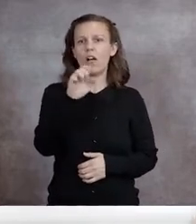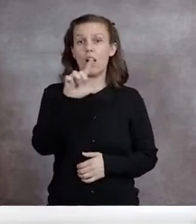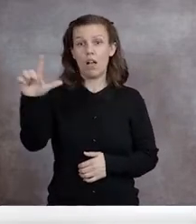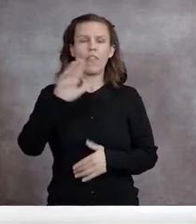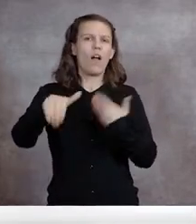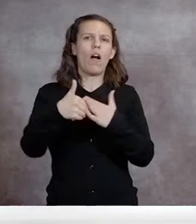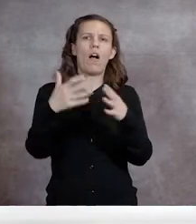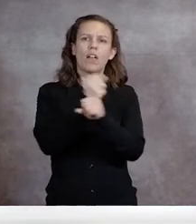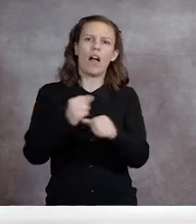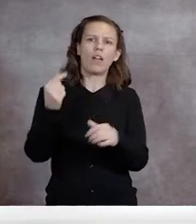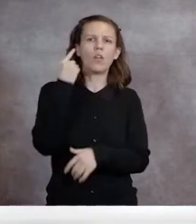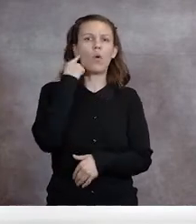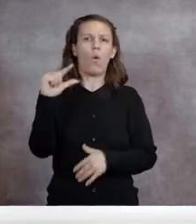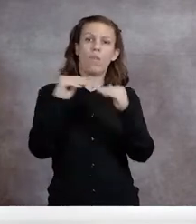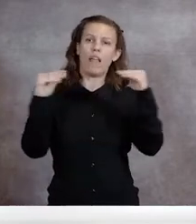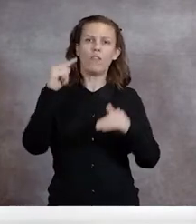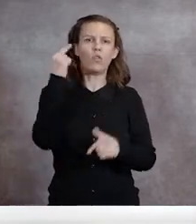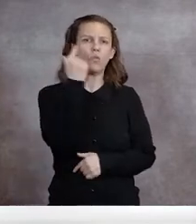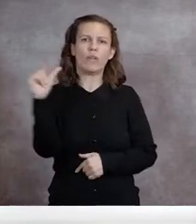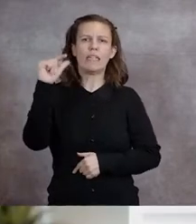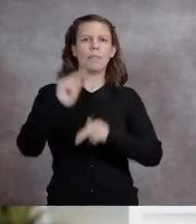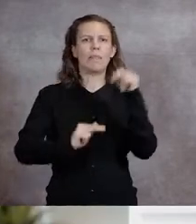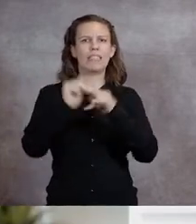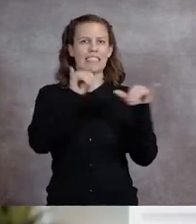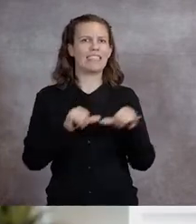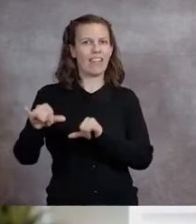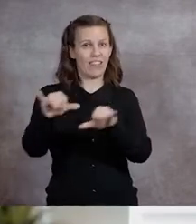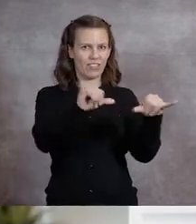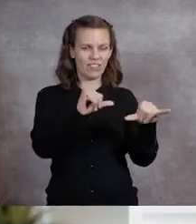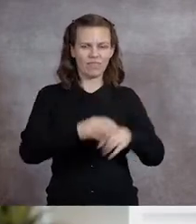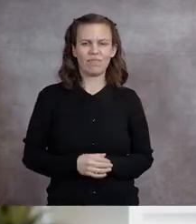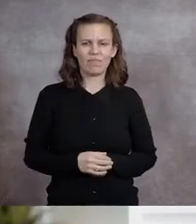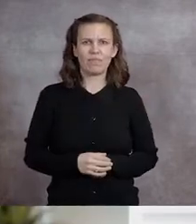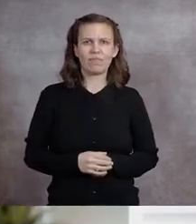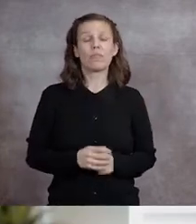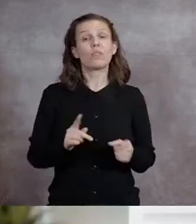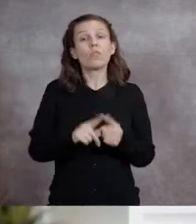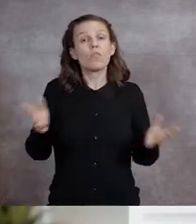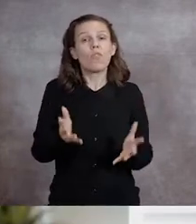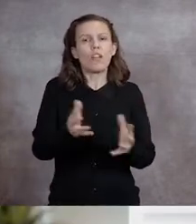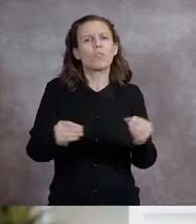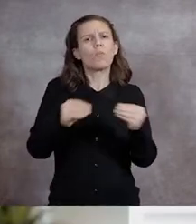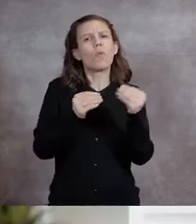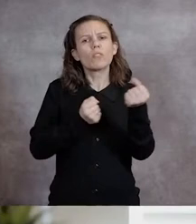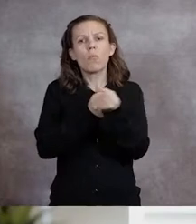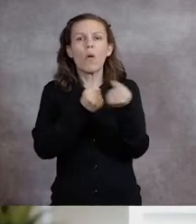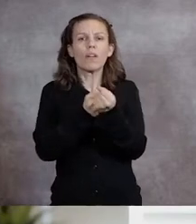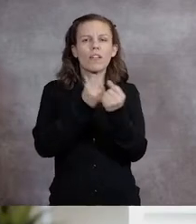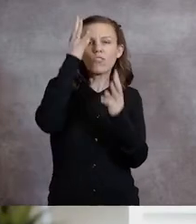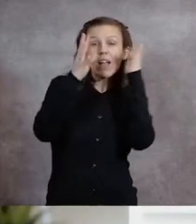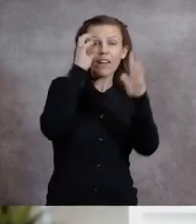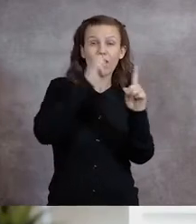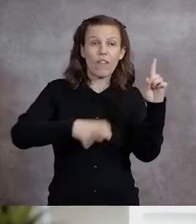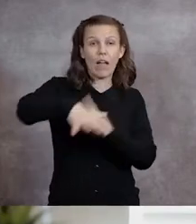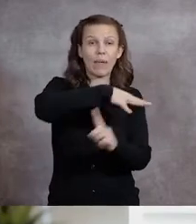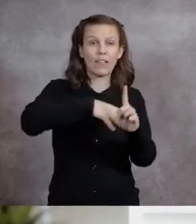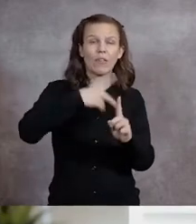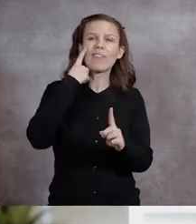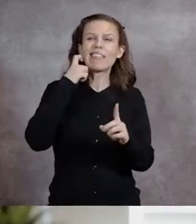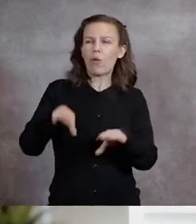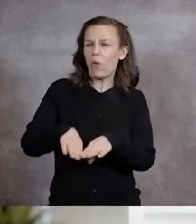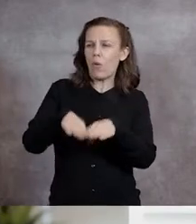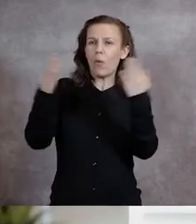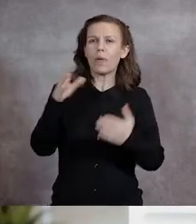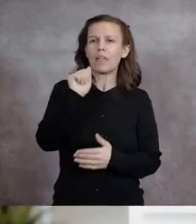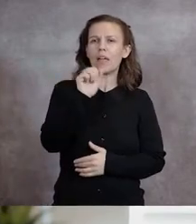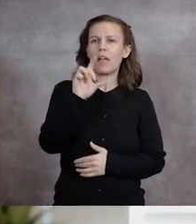Green Building Standard. To foster a more supportive creative environment, we recently opened the